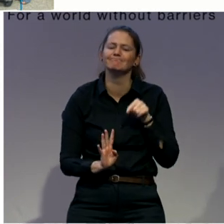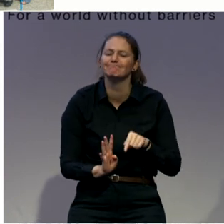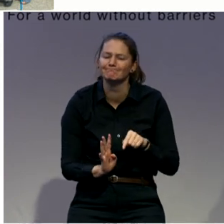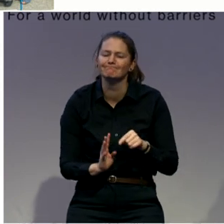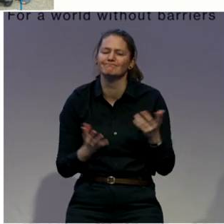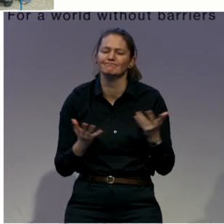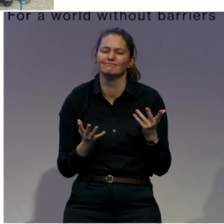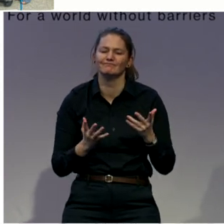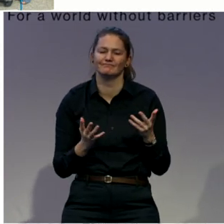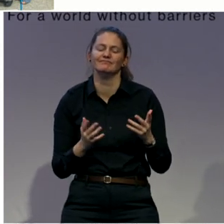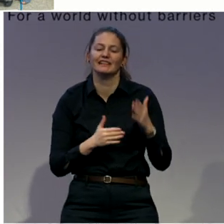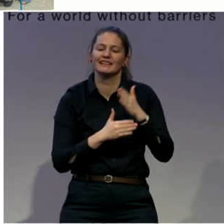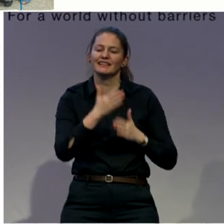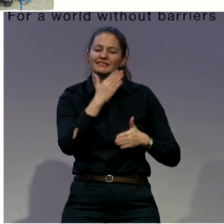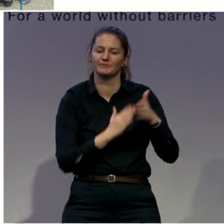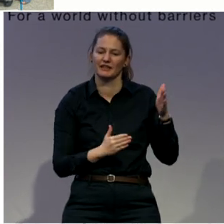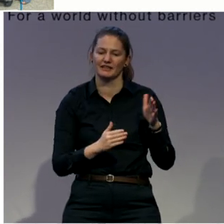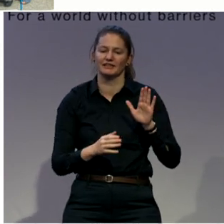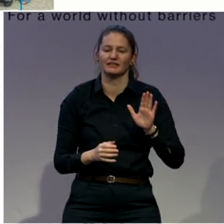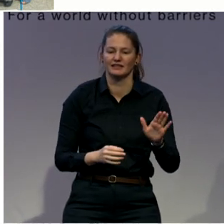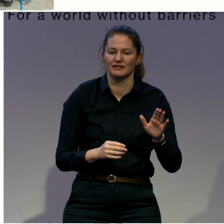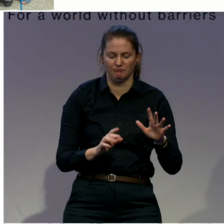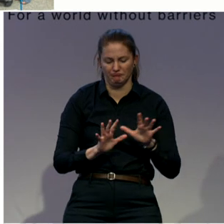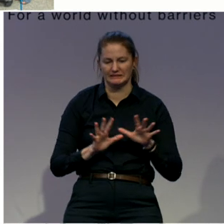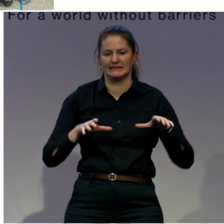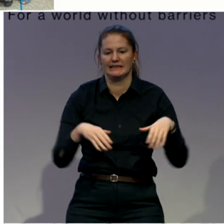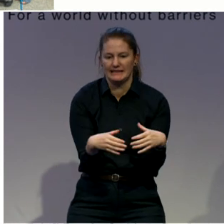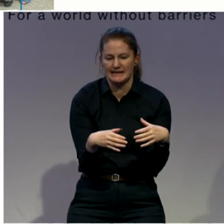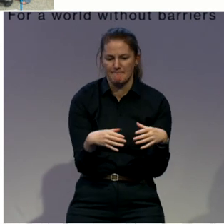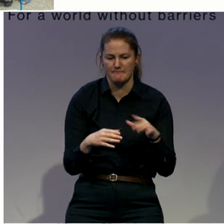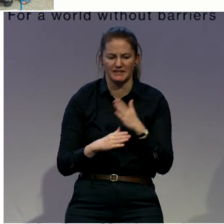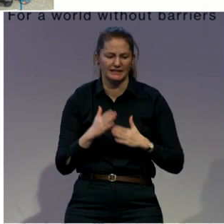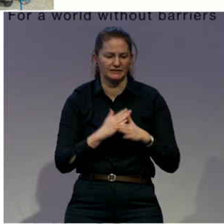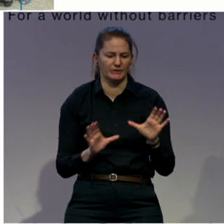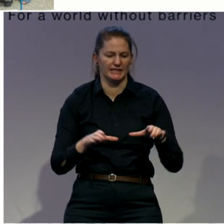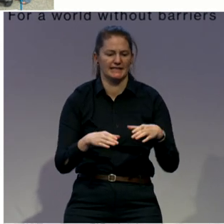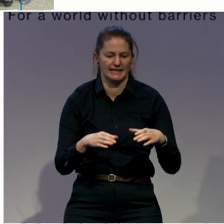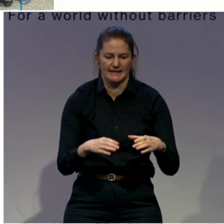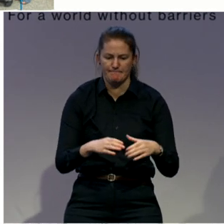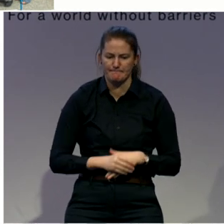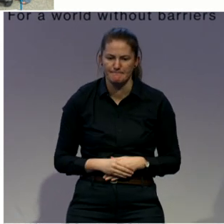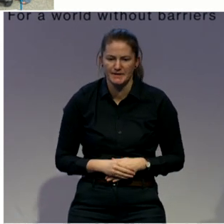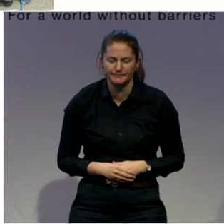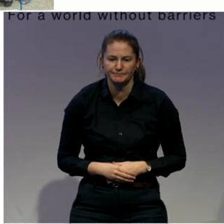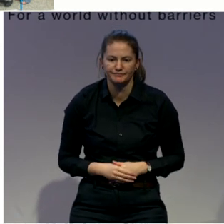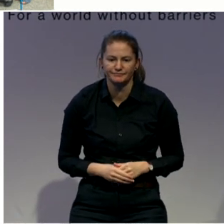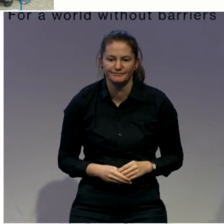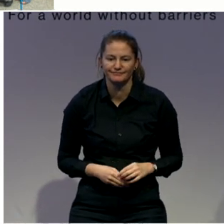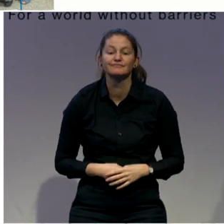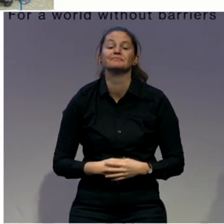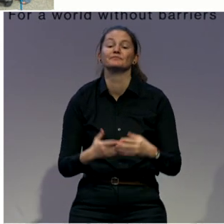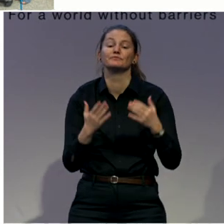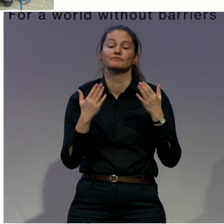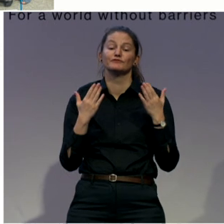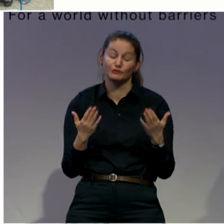So Pathways to Justice, at its heart, at its essence, is a way to increase access to justice for